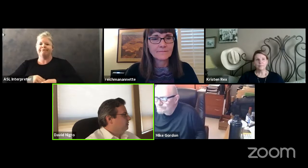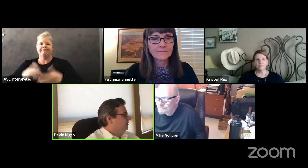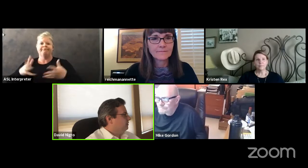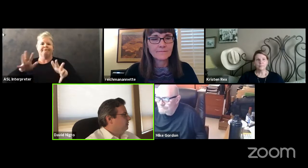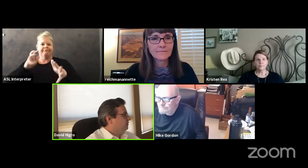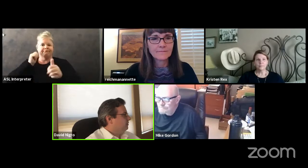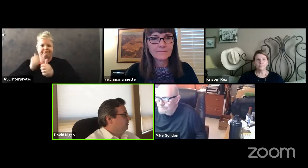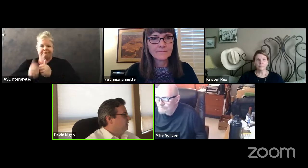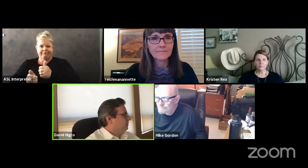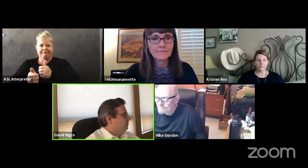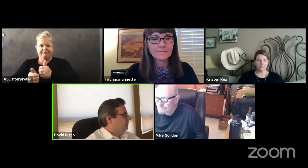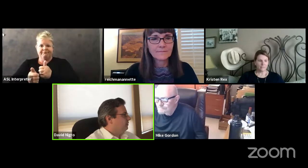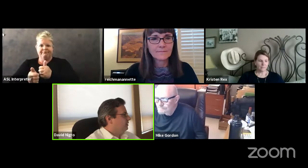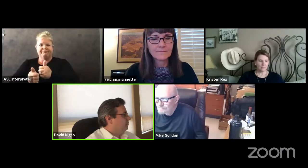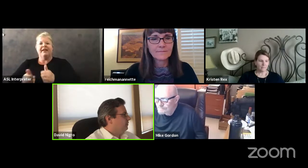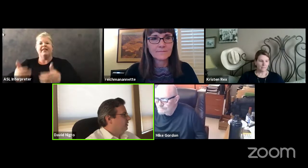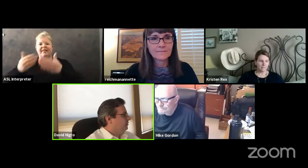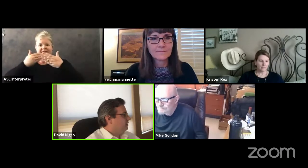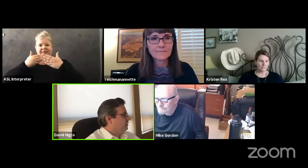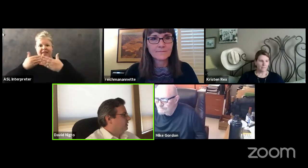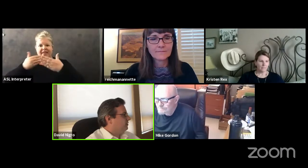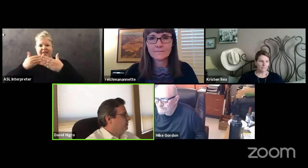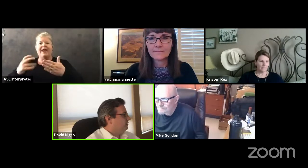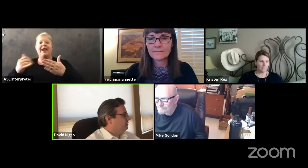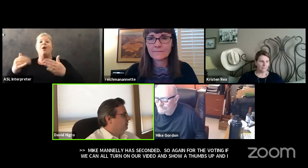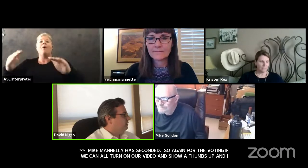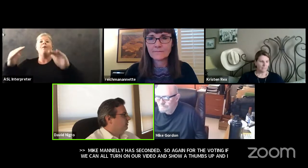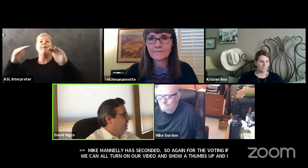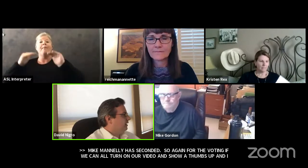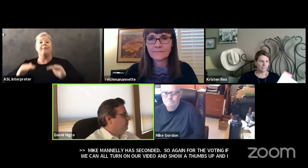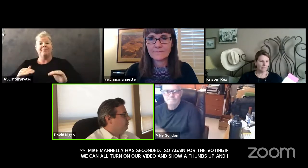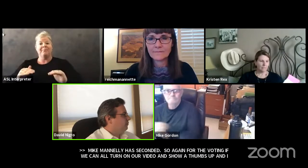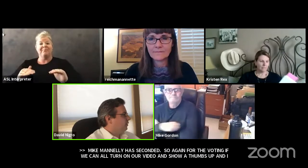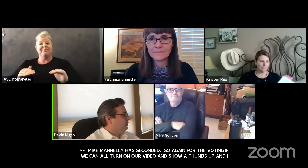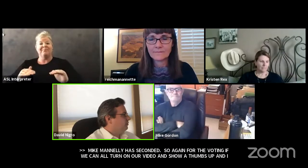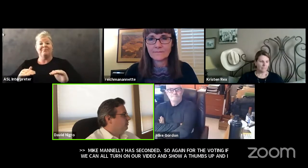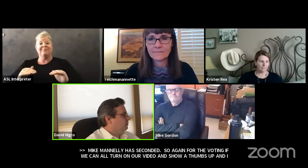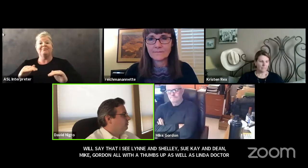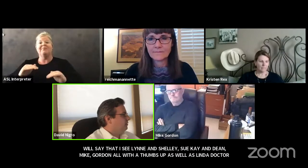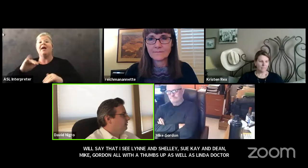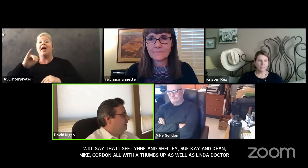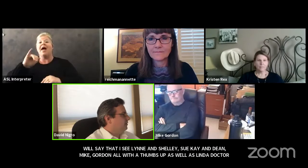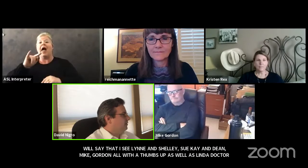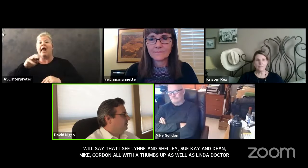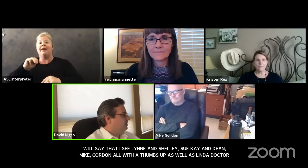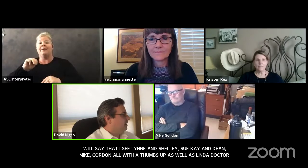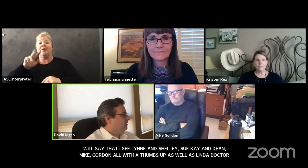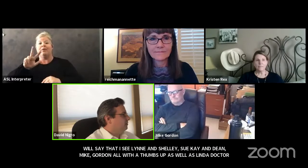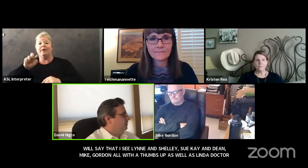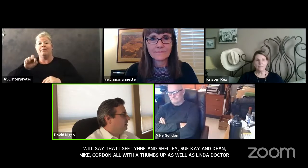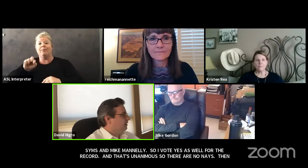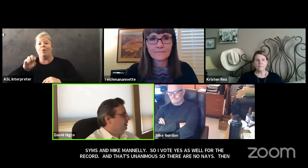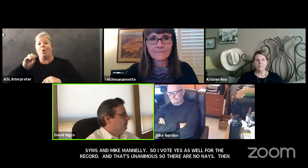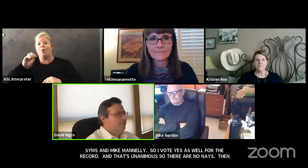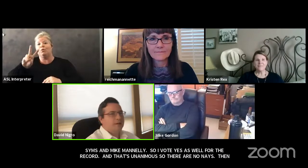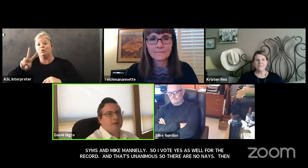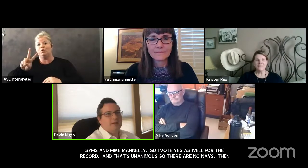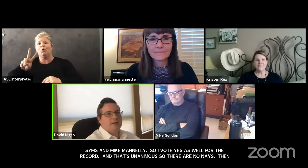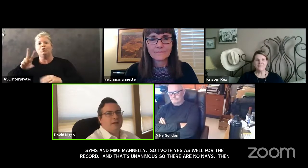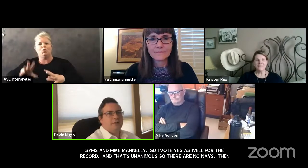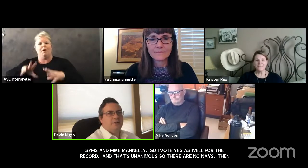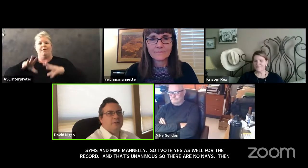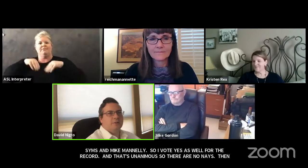so thank you and then we can move on to the next item 3.02 the adoption of the science curriculum